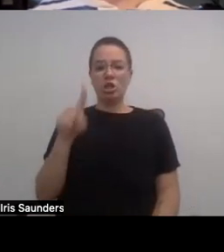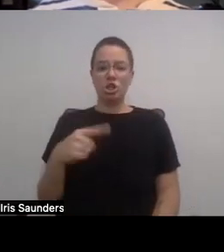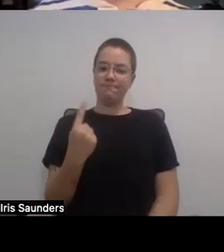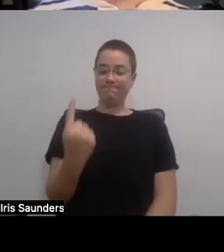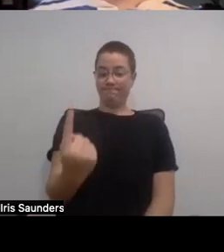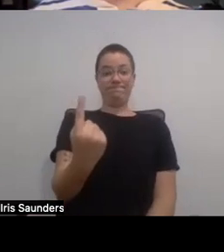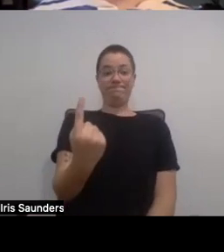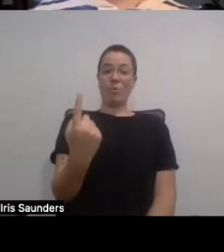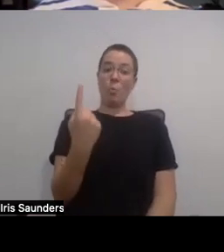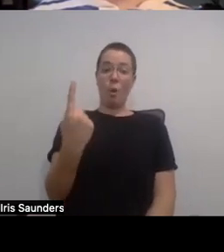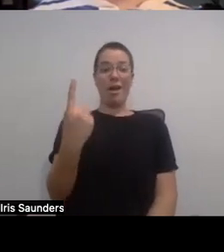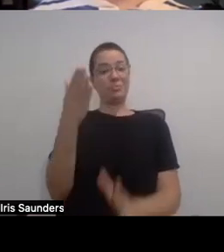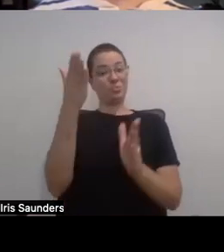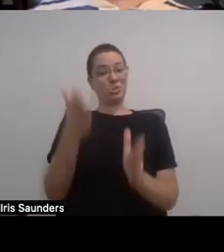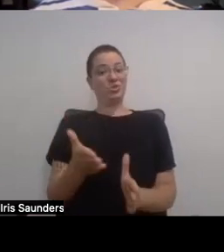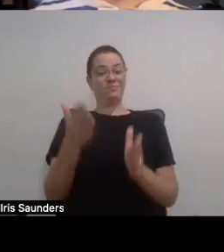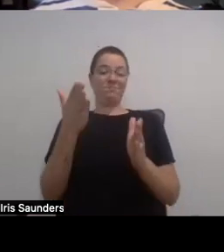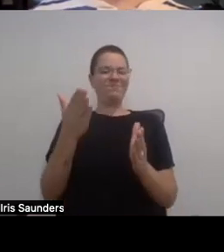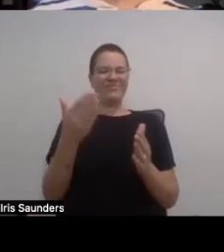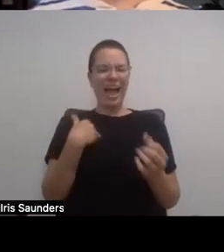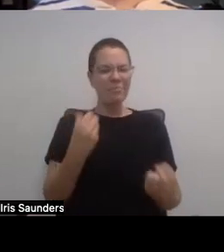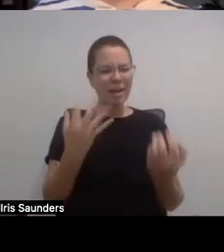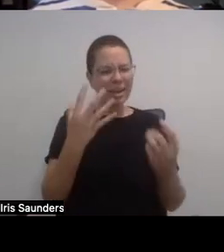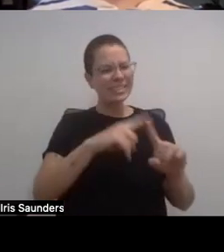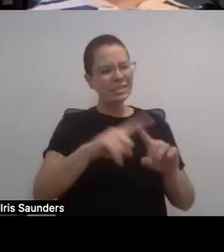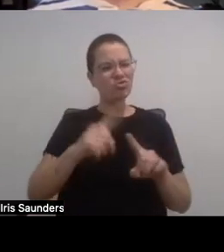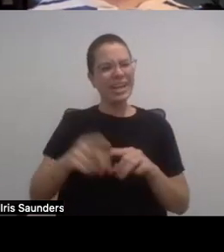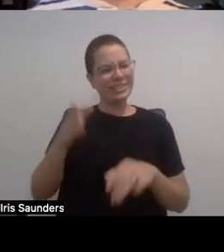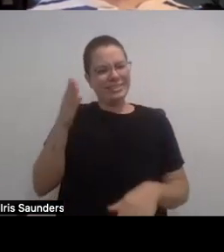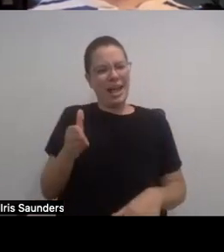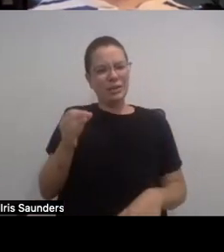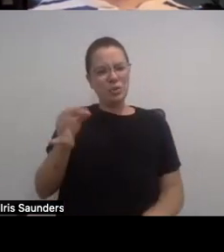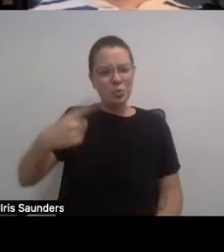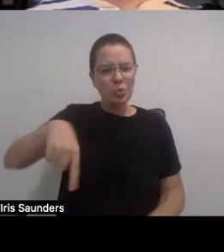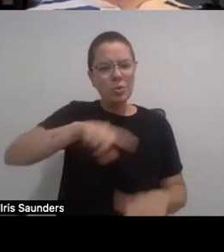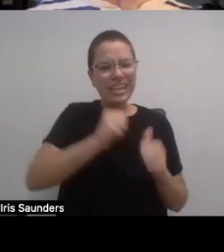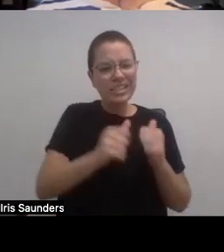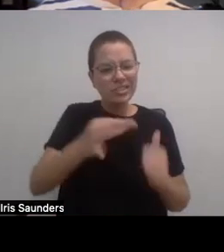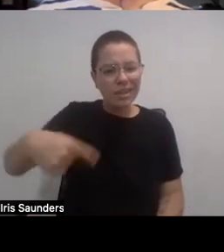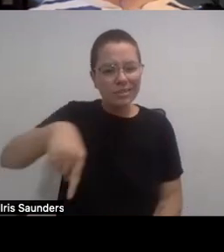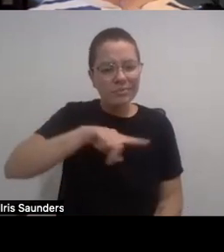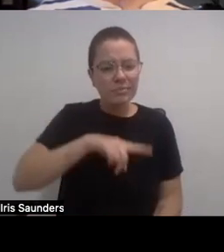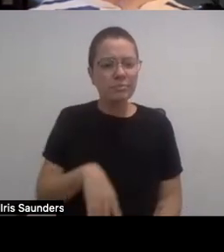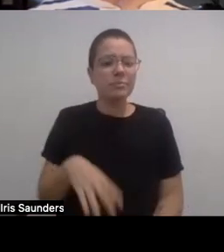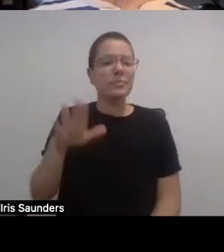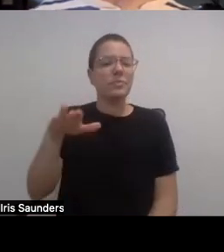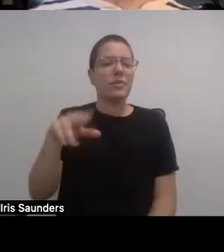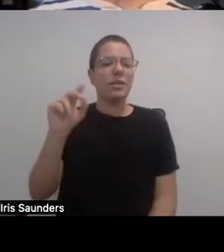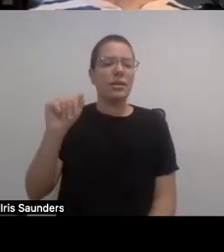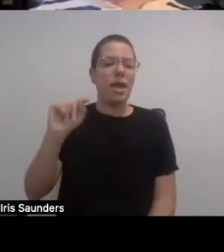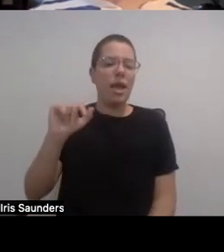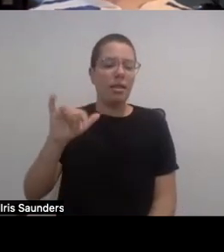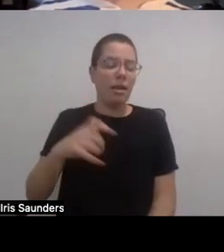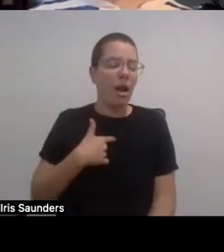one-sided people. There's so many different sides to everybody. Natalie, Natalie, I would love to hear from